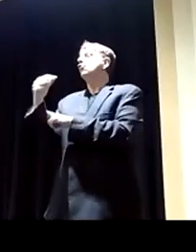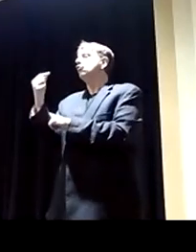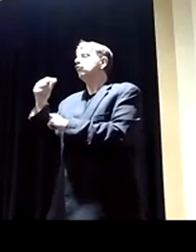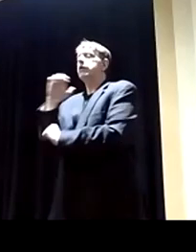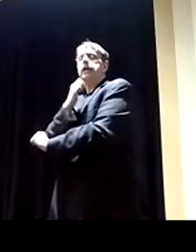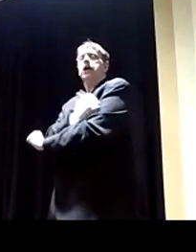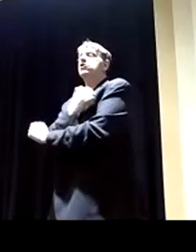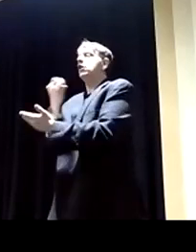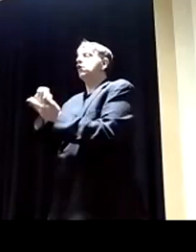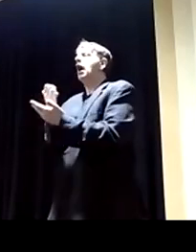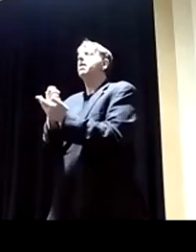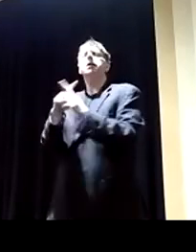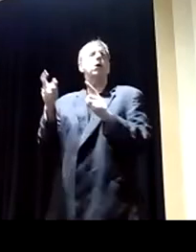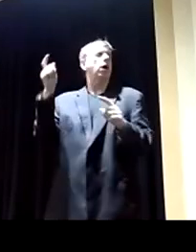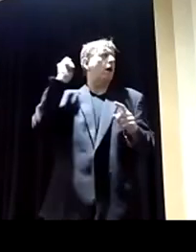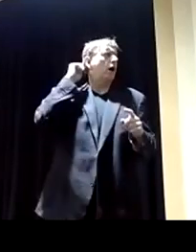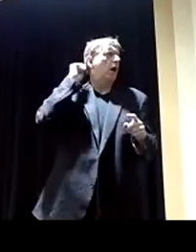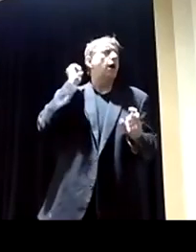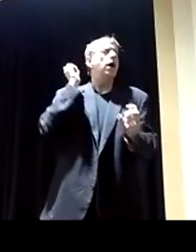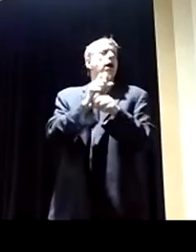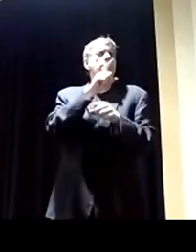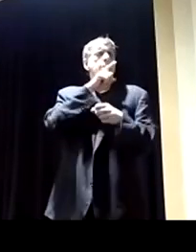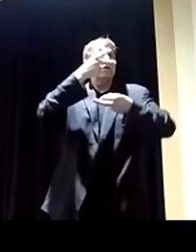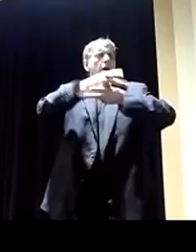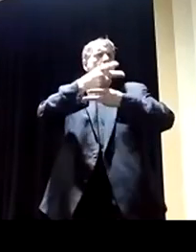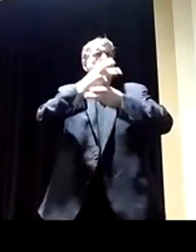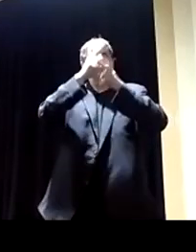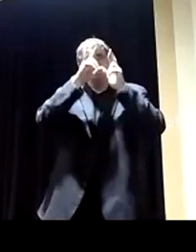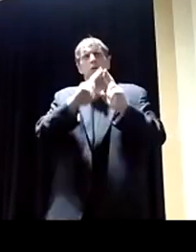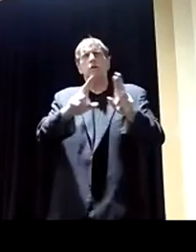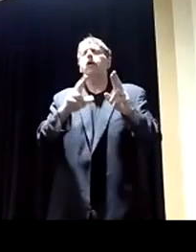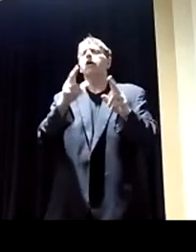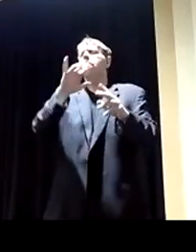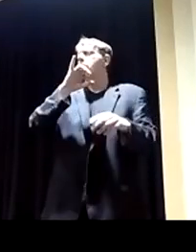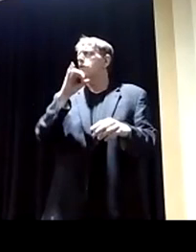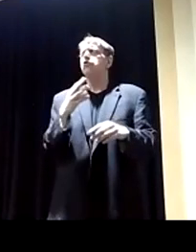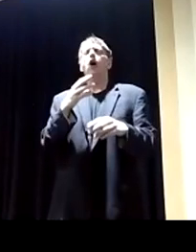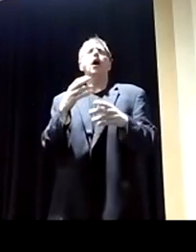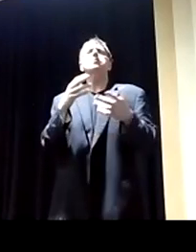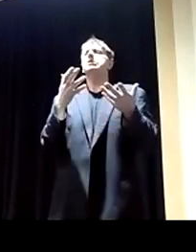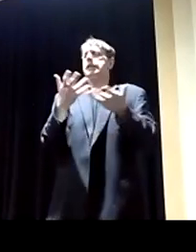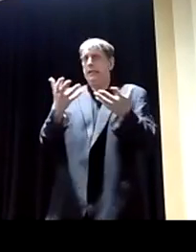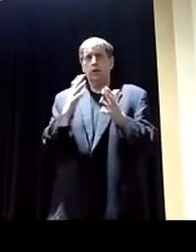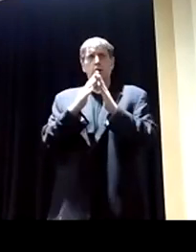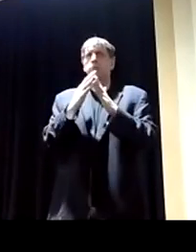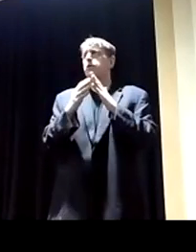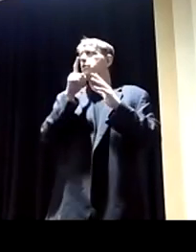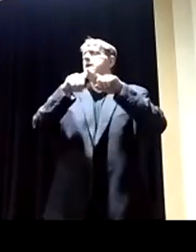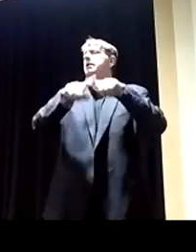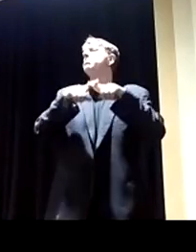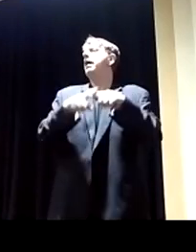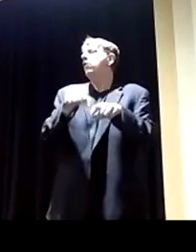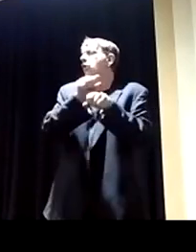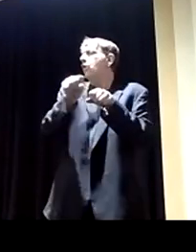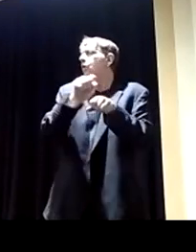But we also have to be mindful of making sure we take care and honor the jobs and the energy sector and the communities that depend on it. I've